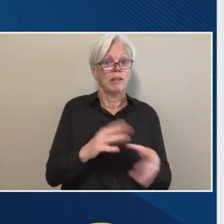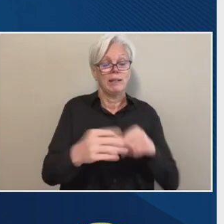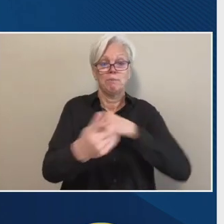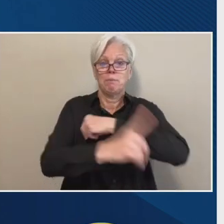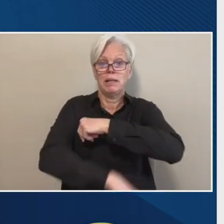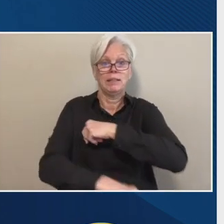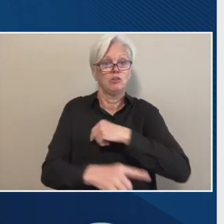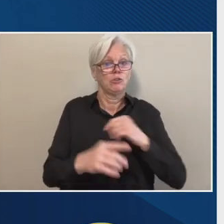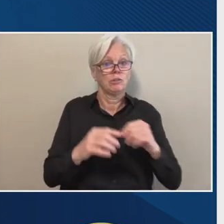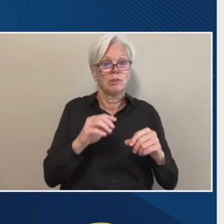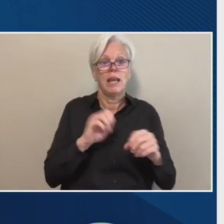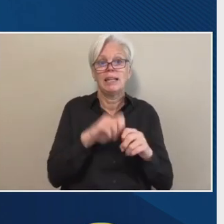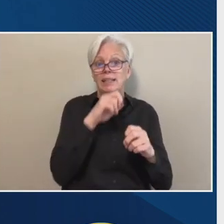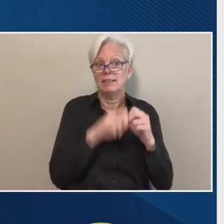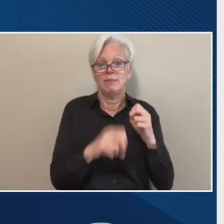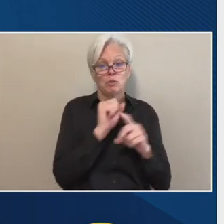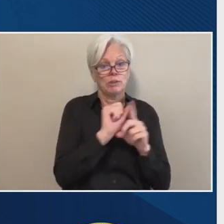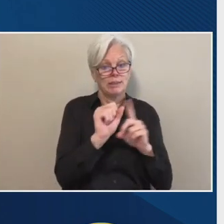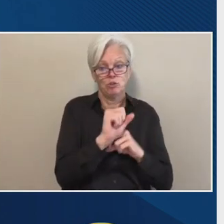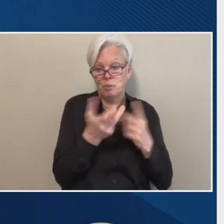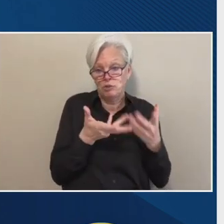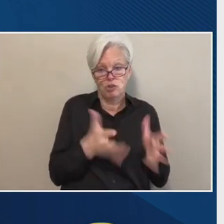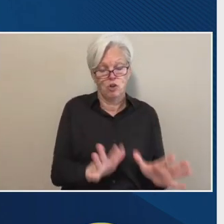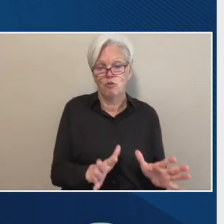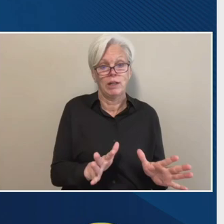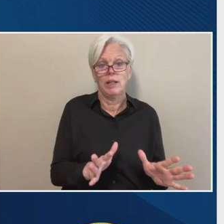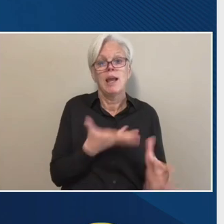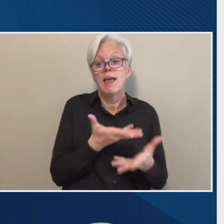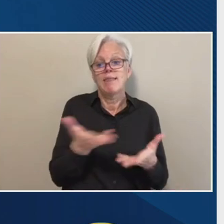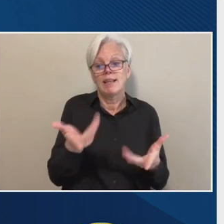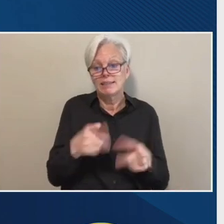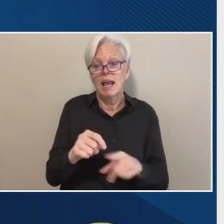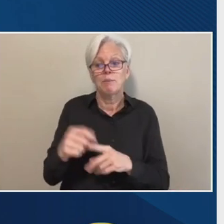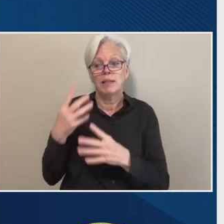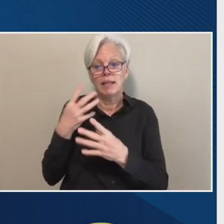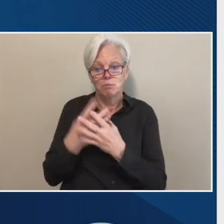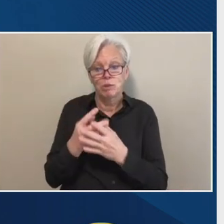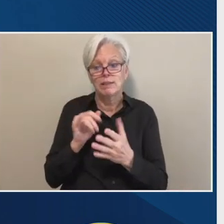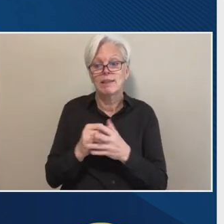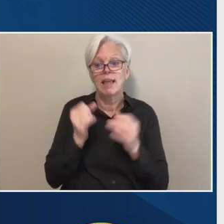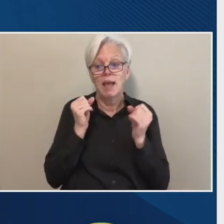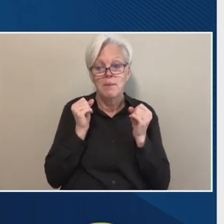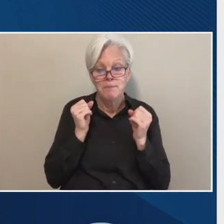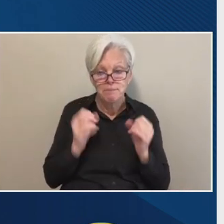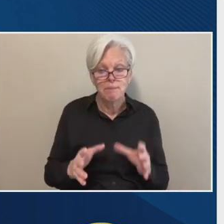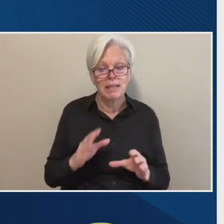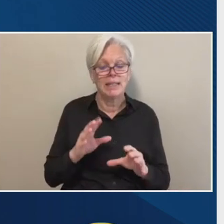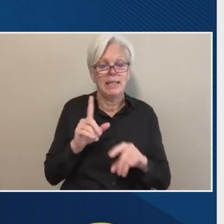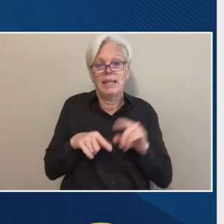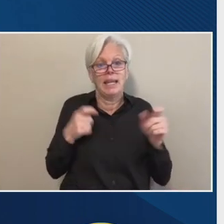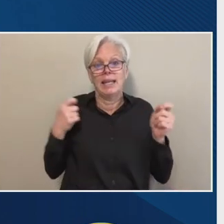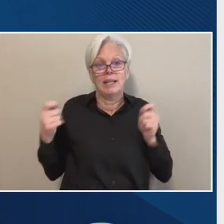very difficult circumstances and, and things happen in prison that a lot of people don't have control over. So,